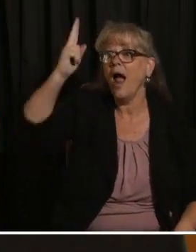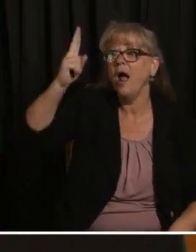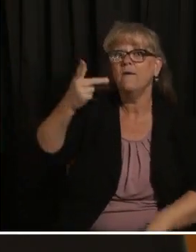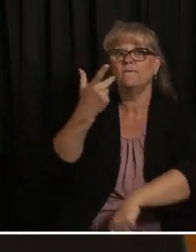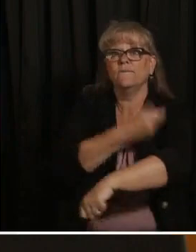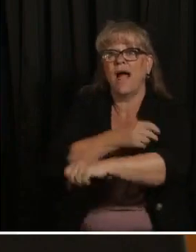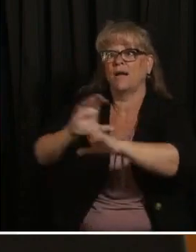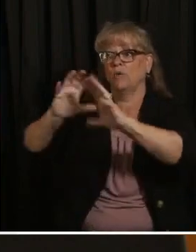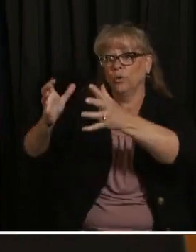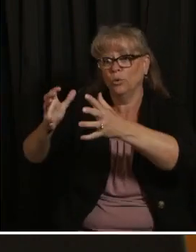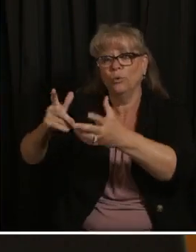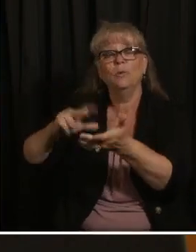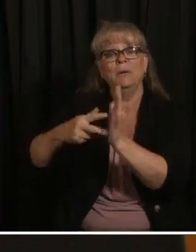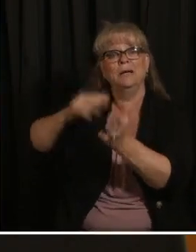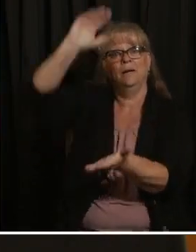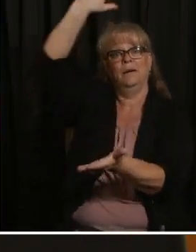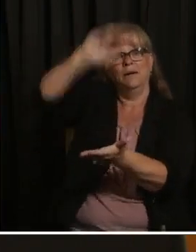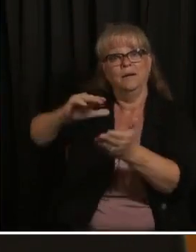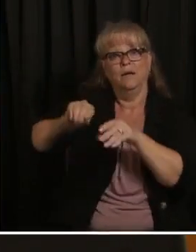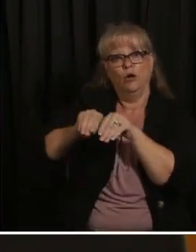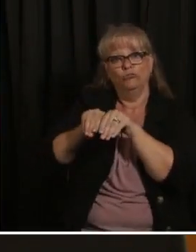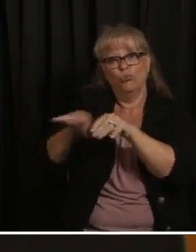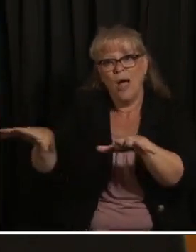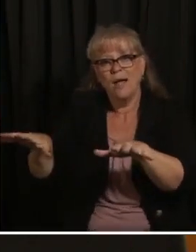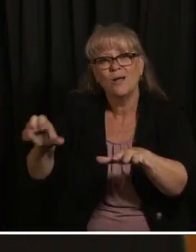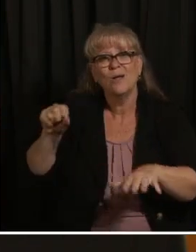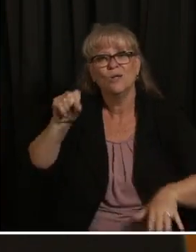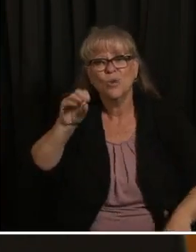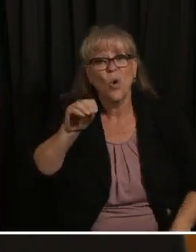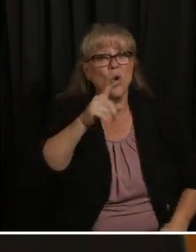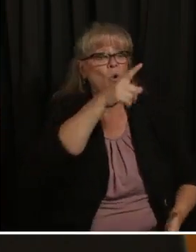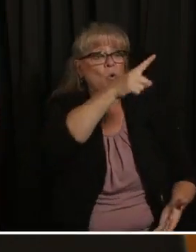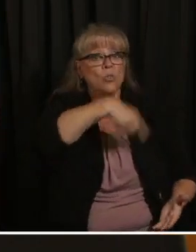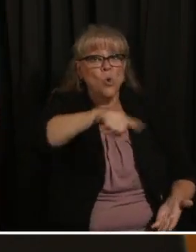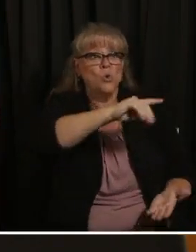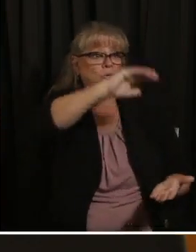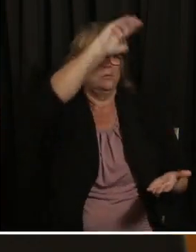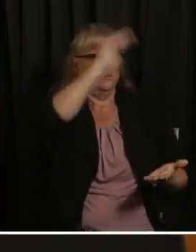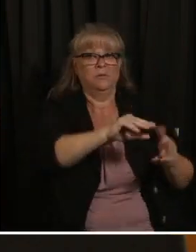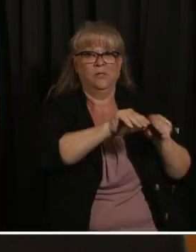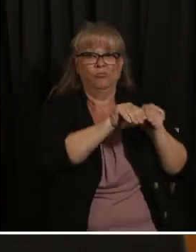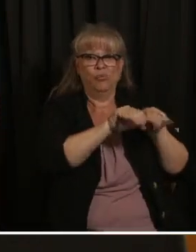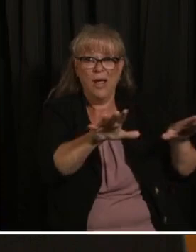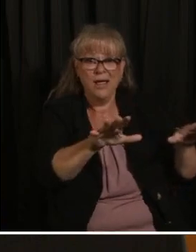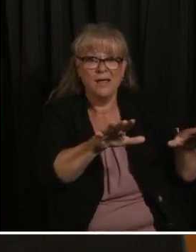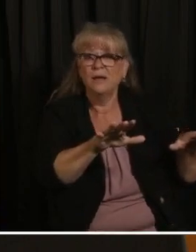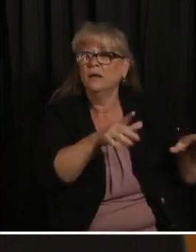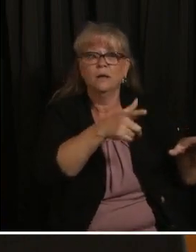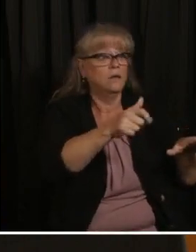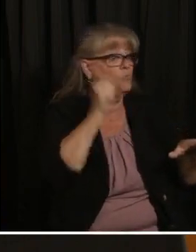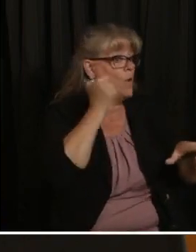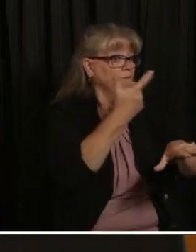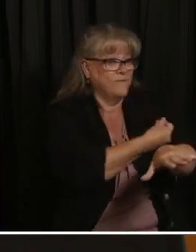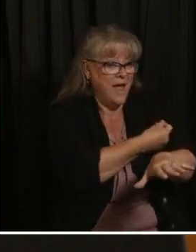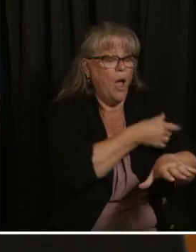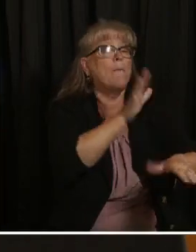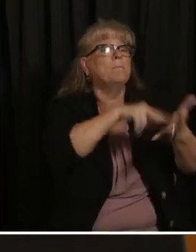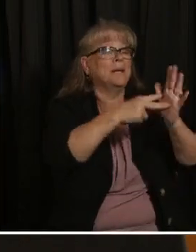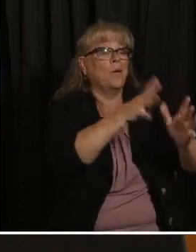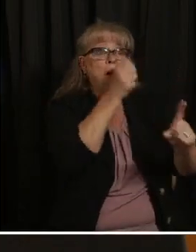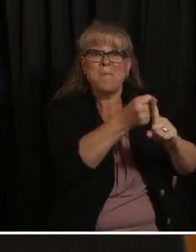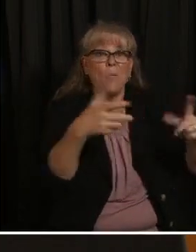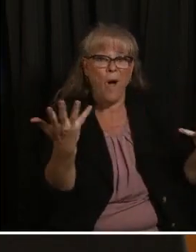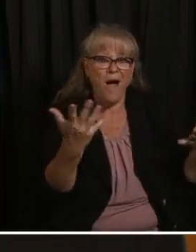vaccination rates still have very high COVID rates relative to the rest of the country and so we really want to make sure that